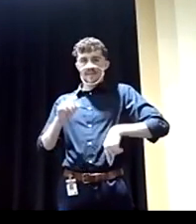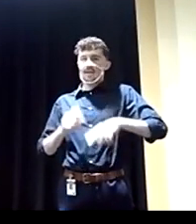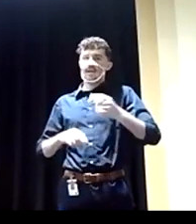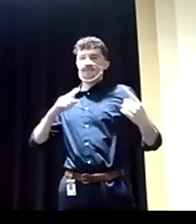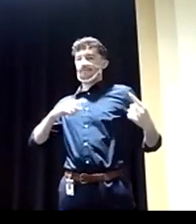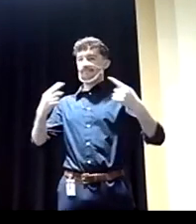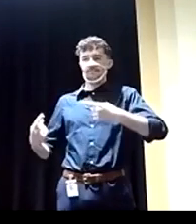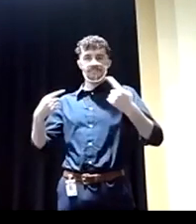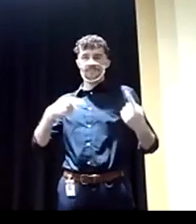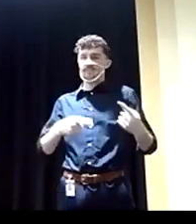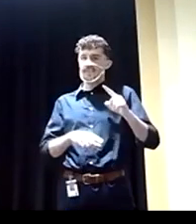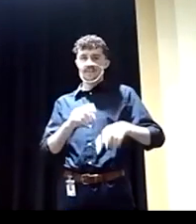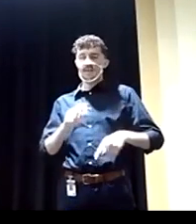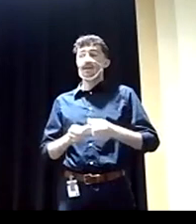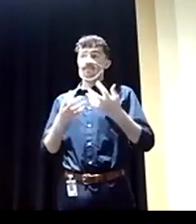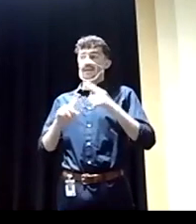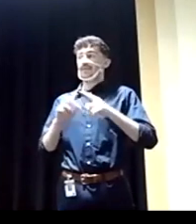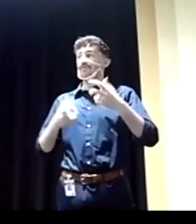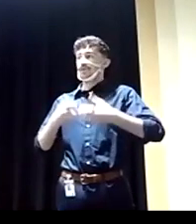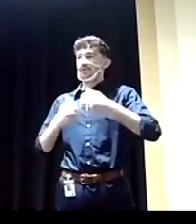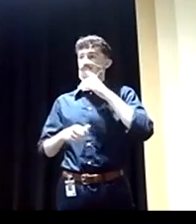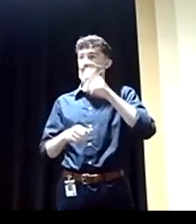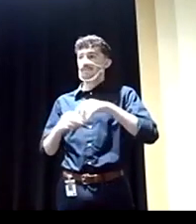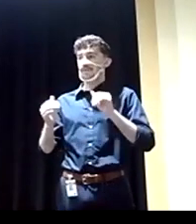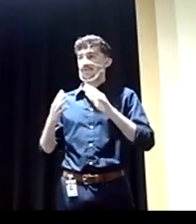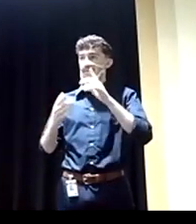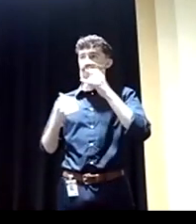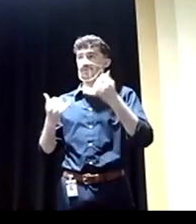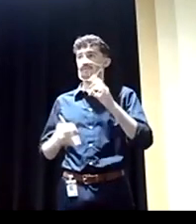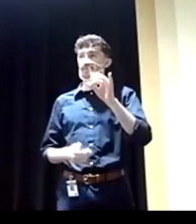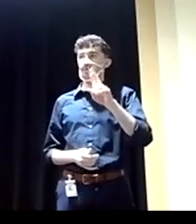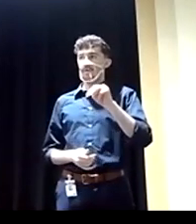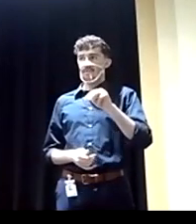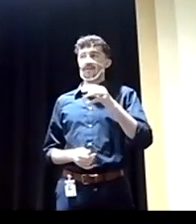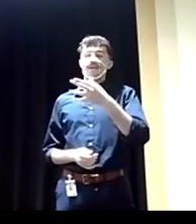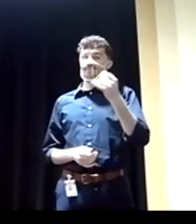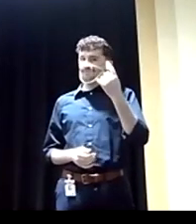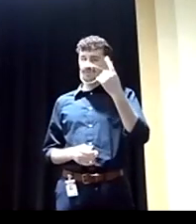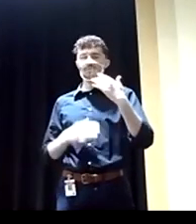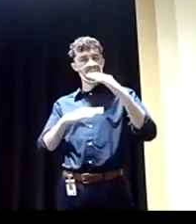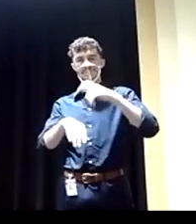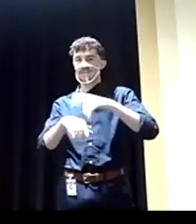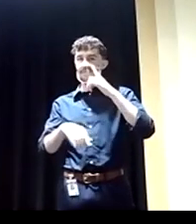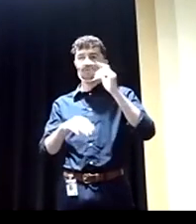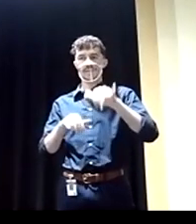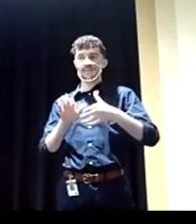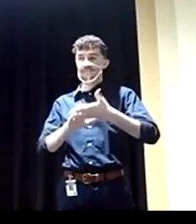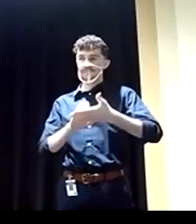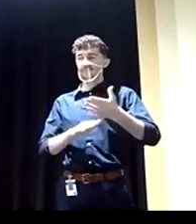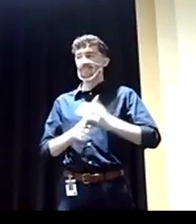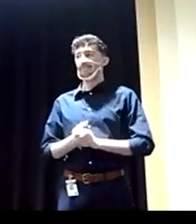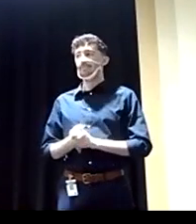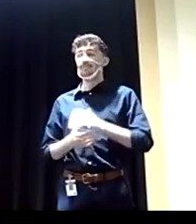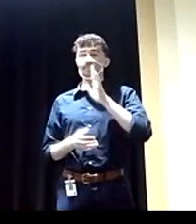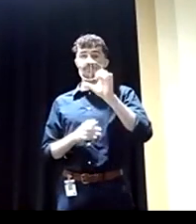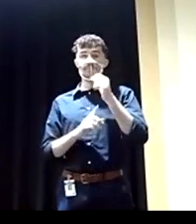There are many issues that need to be addressed during this forum, and we only have a limited time to do so. We will have a 10